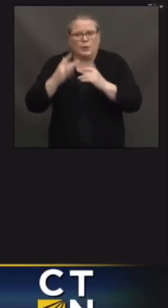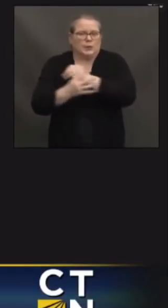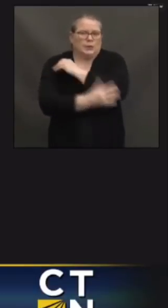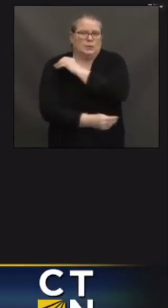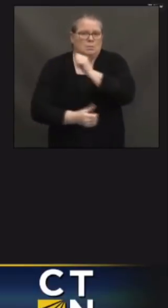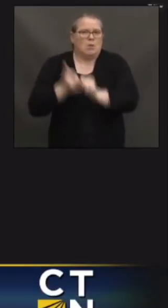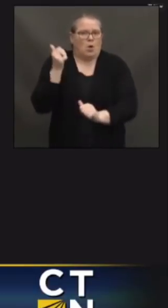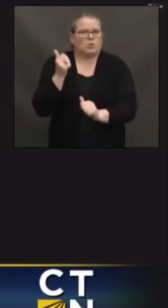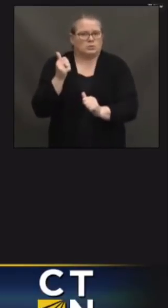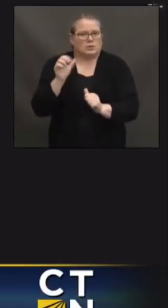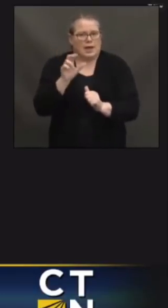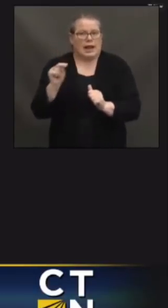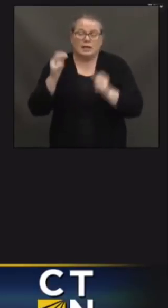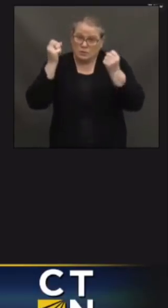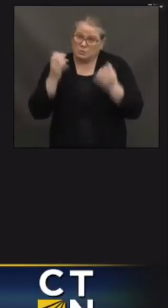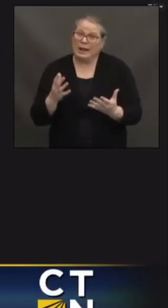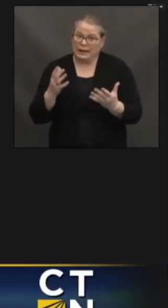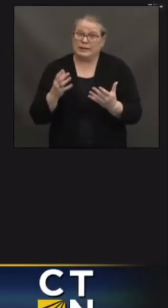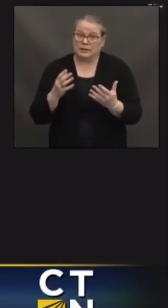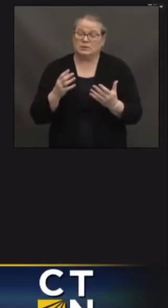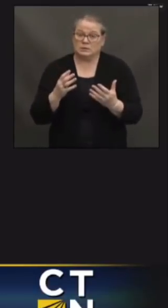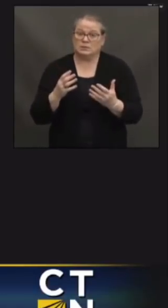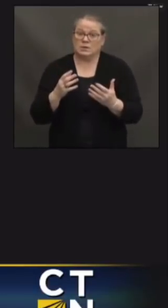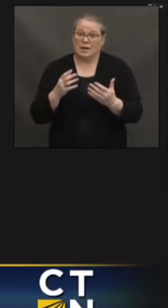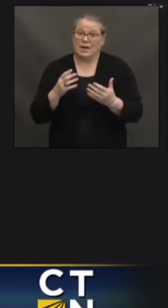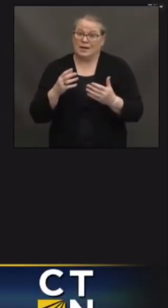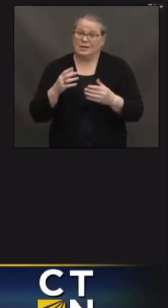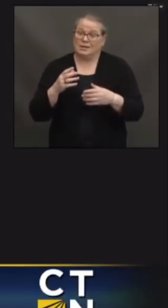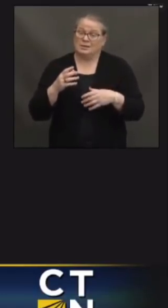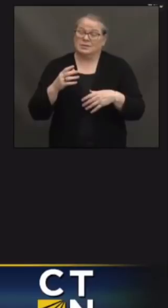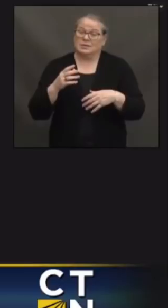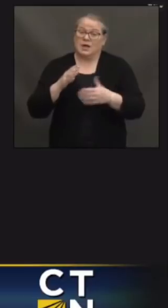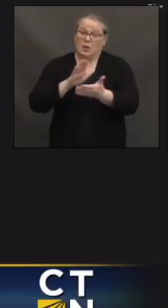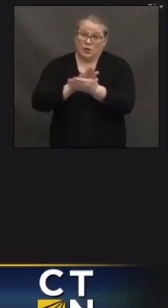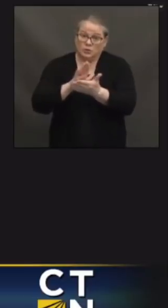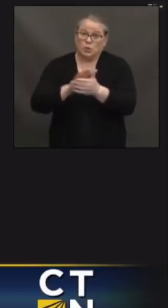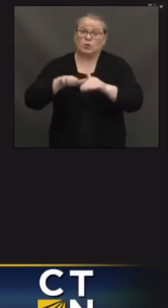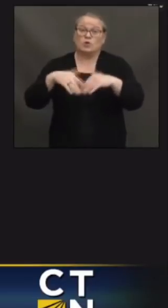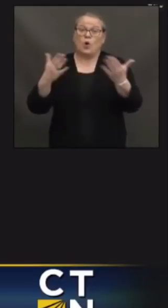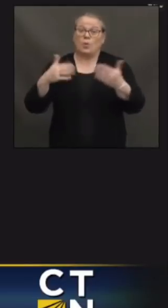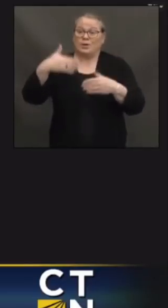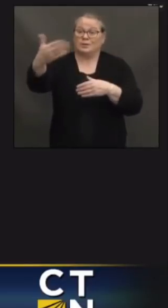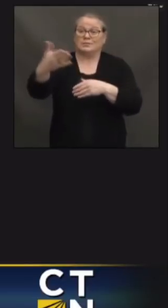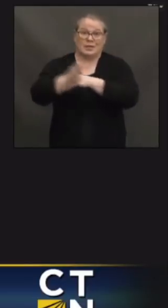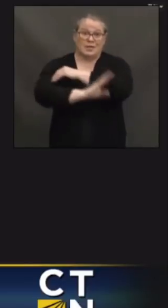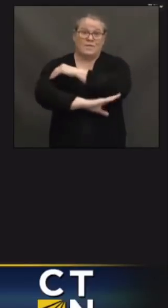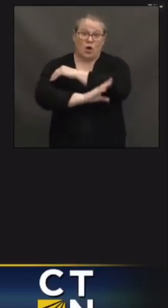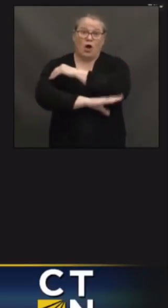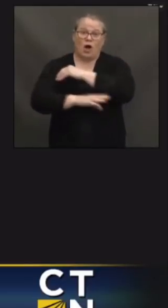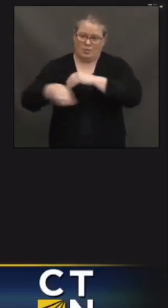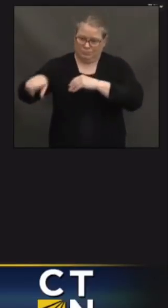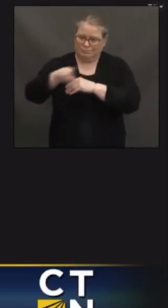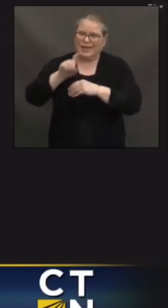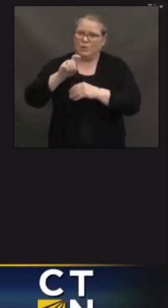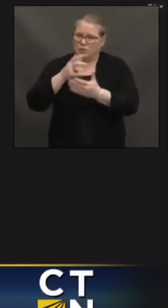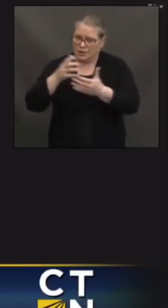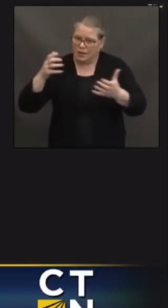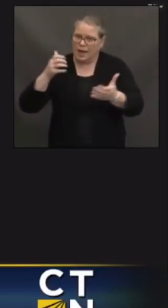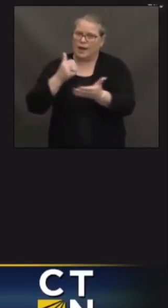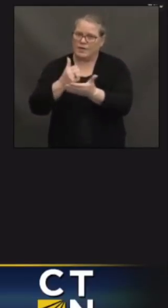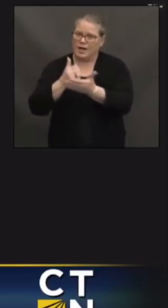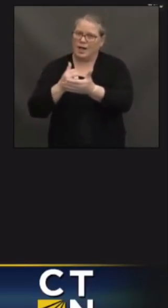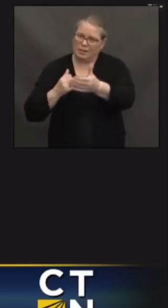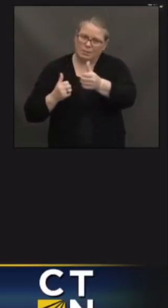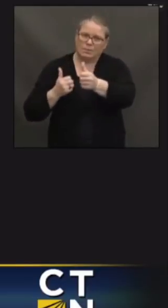need a lot of help, especially when schools reconvene in the fall. So I sit on the